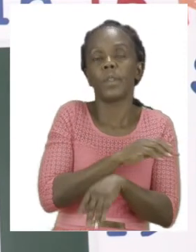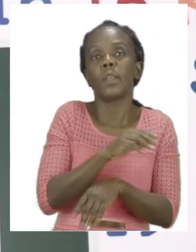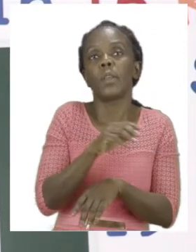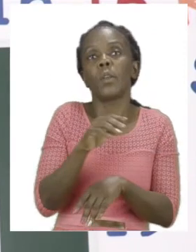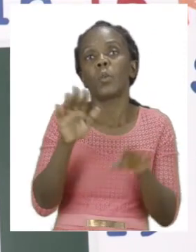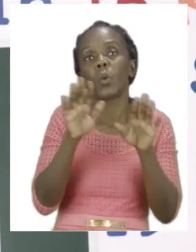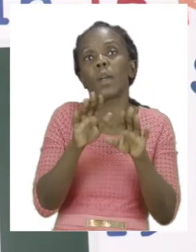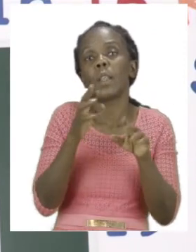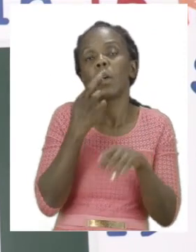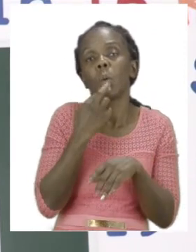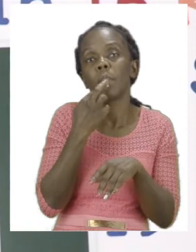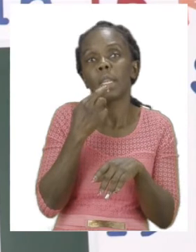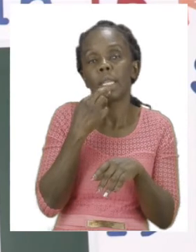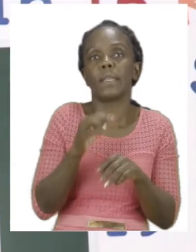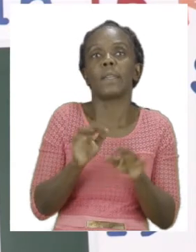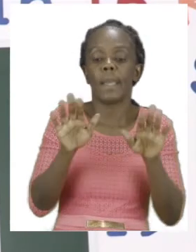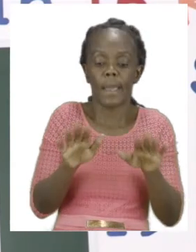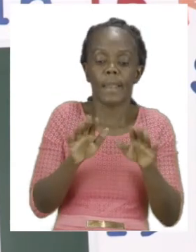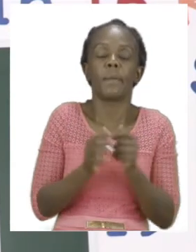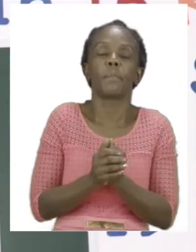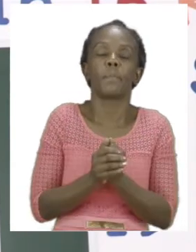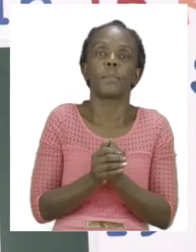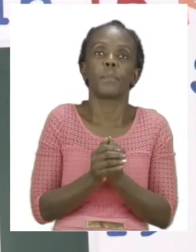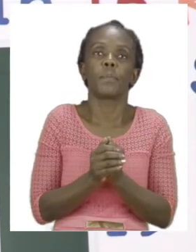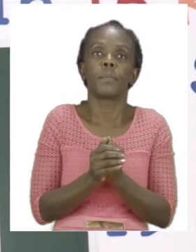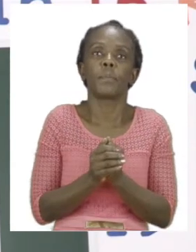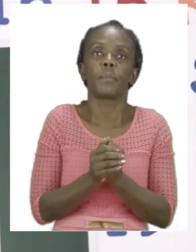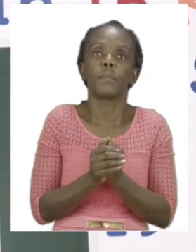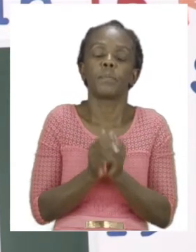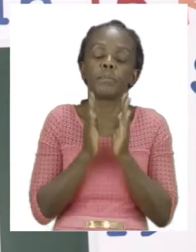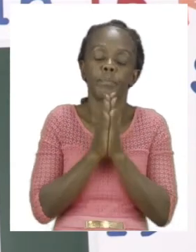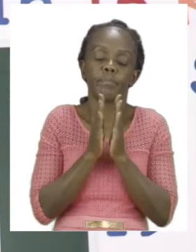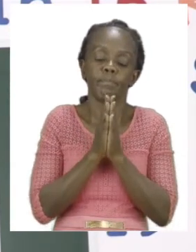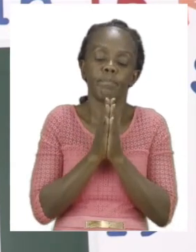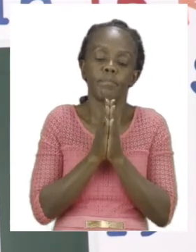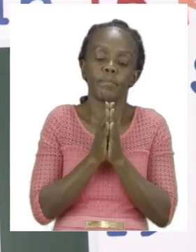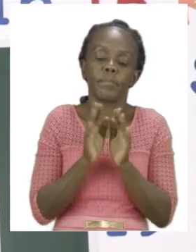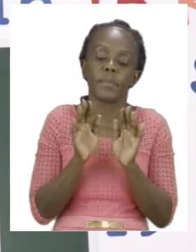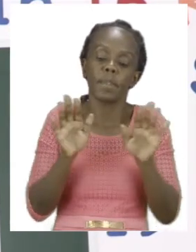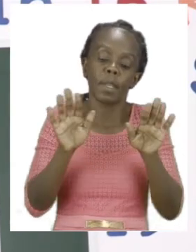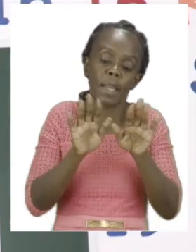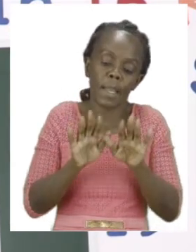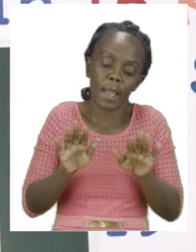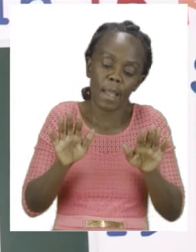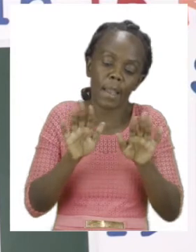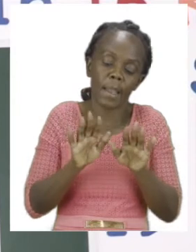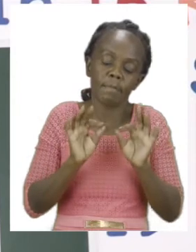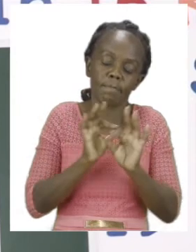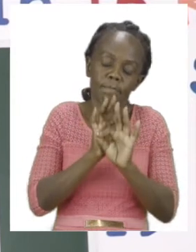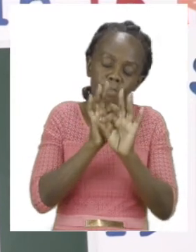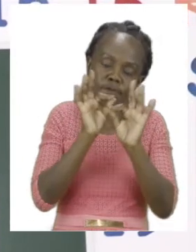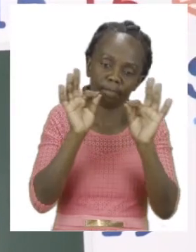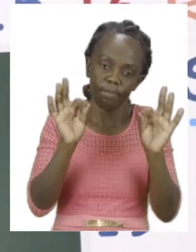color that one red. So take your time. You are not allowed to mix the colors. Only